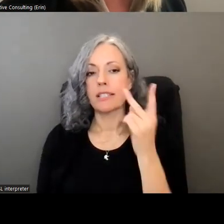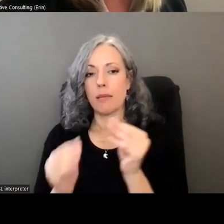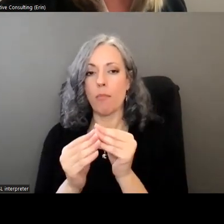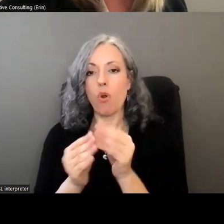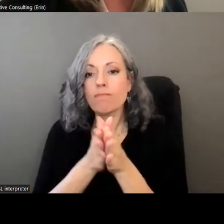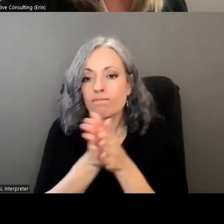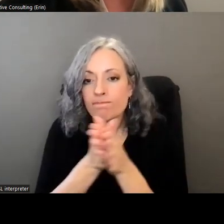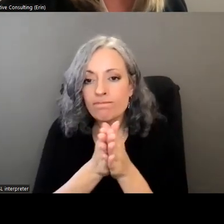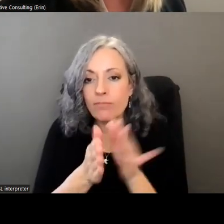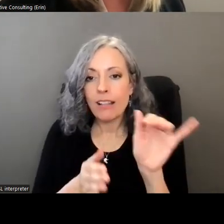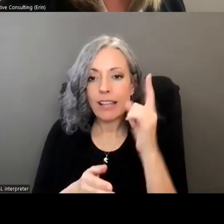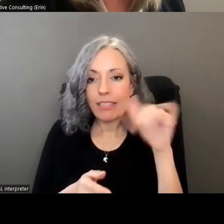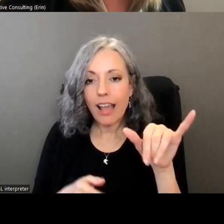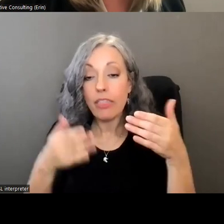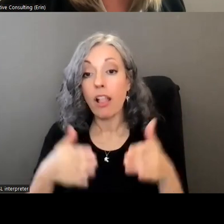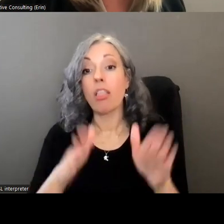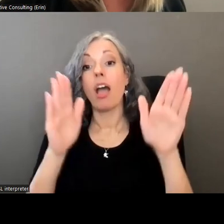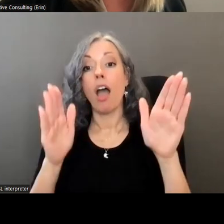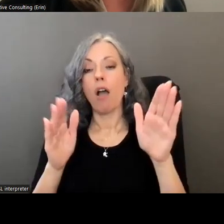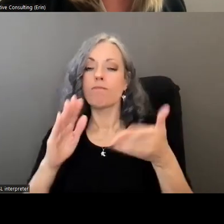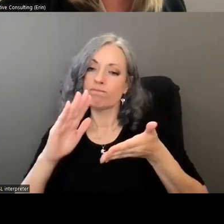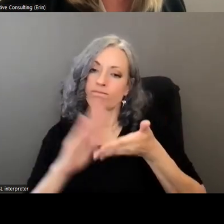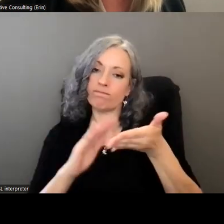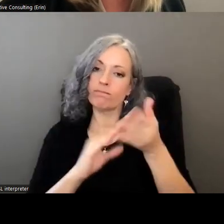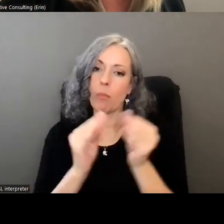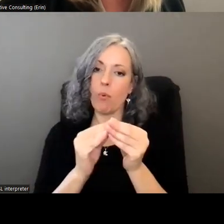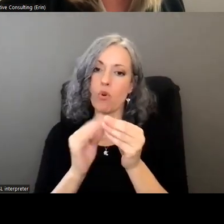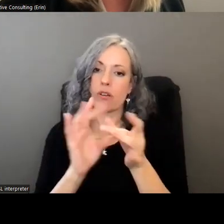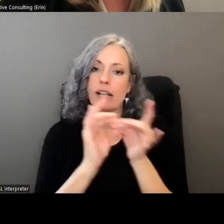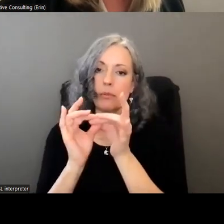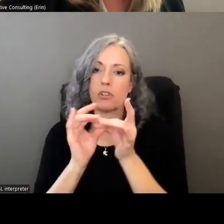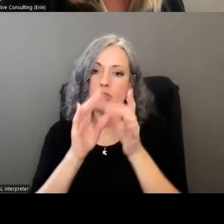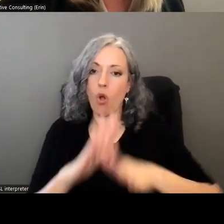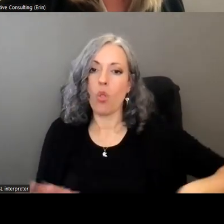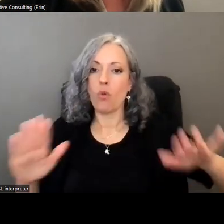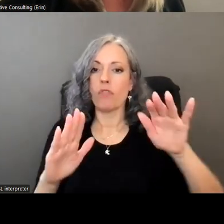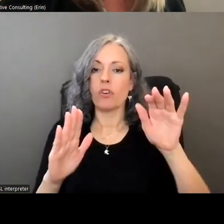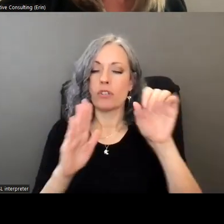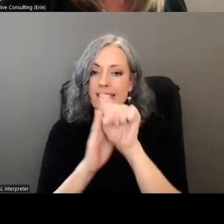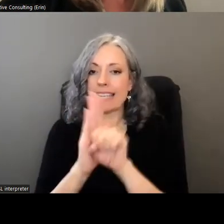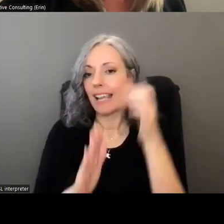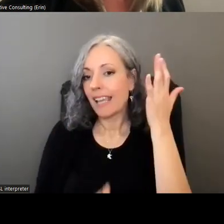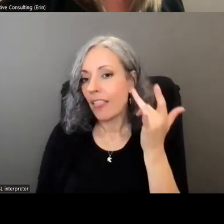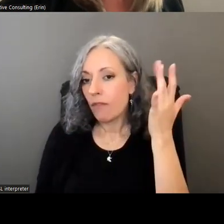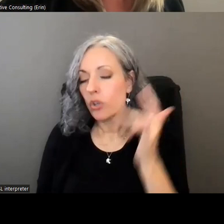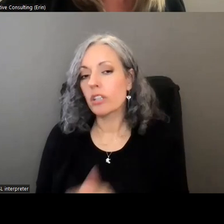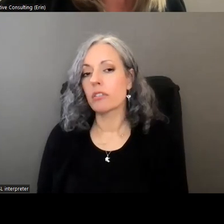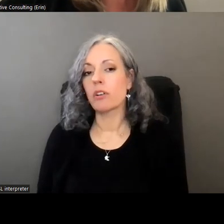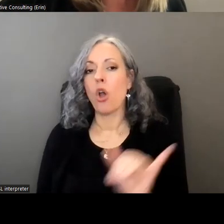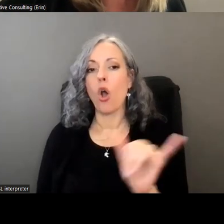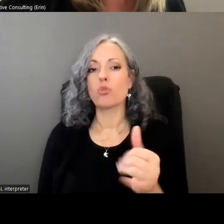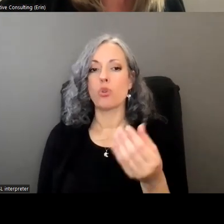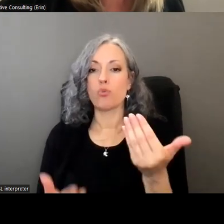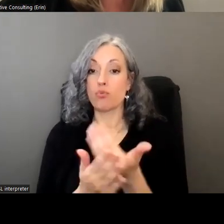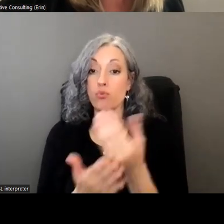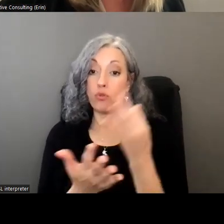that that allow for more efficiency and more collaboration across the state and then also many mentioned having new funding streams